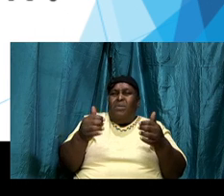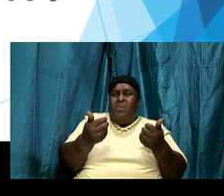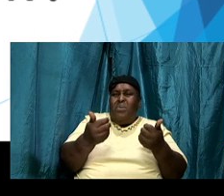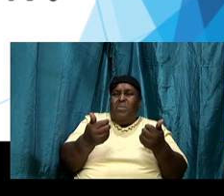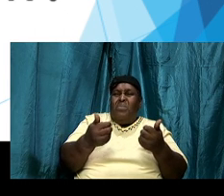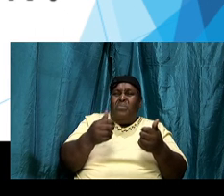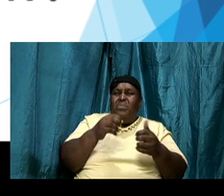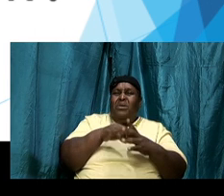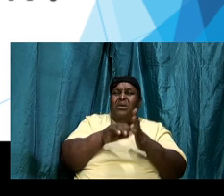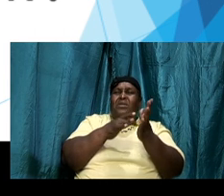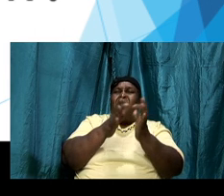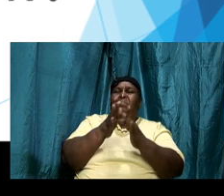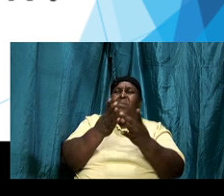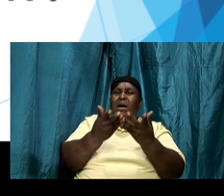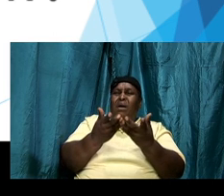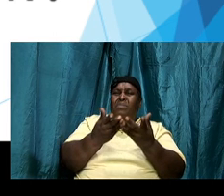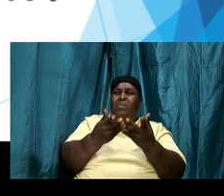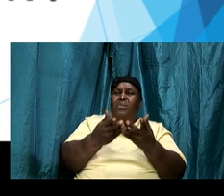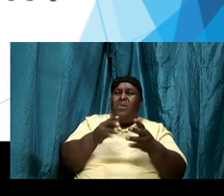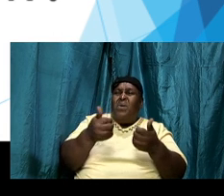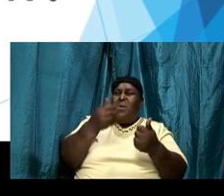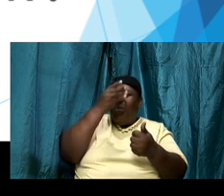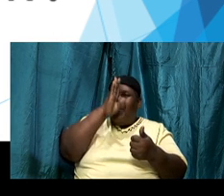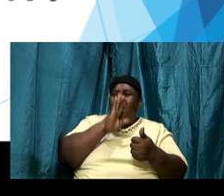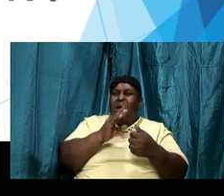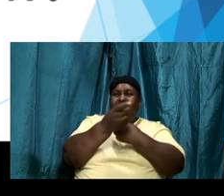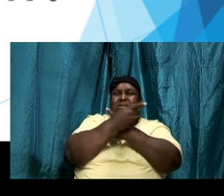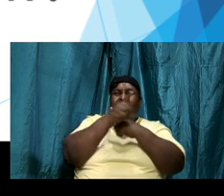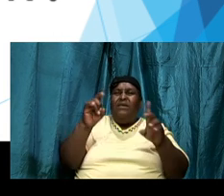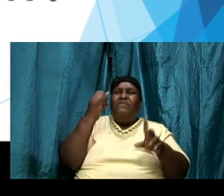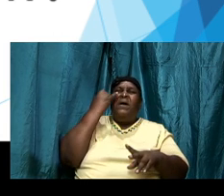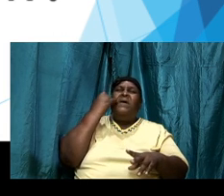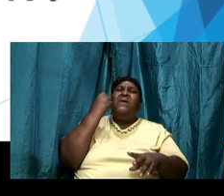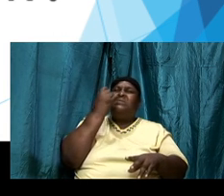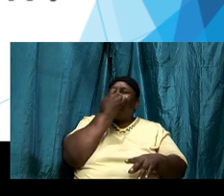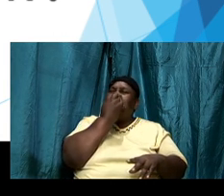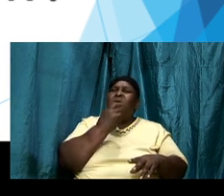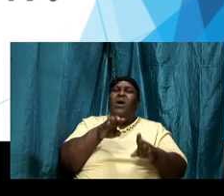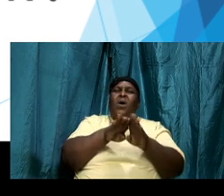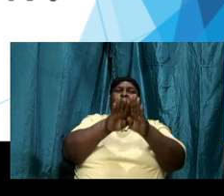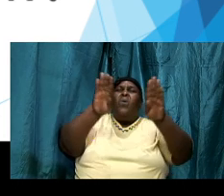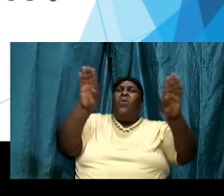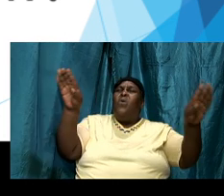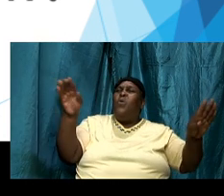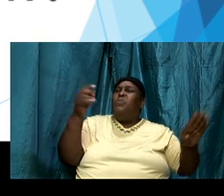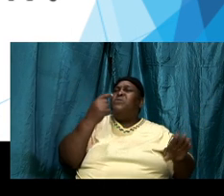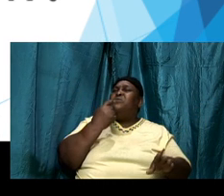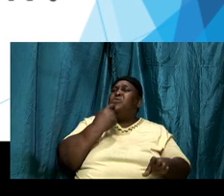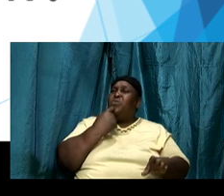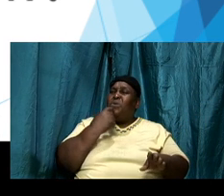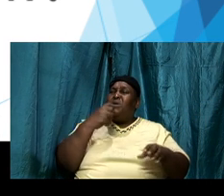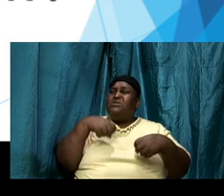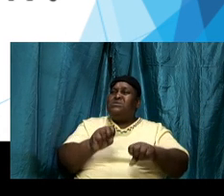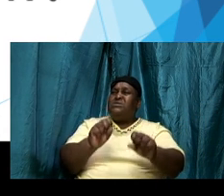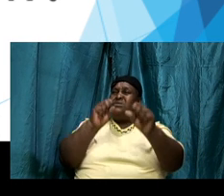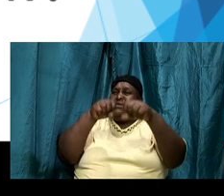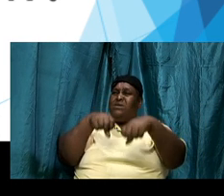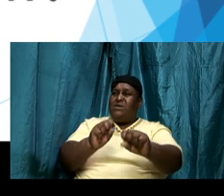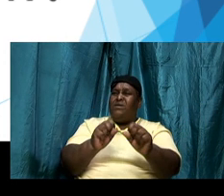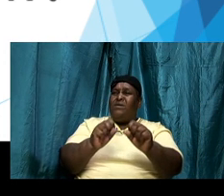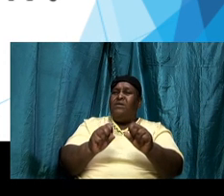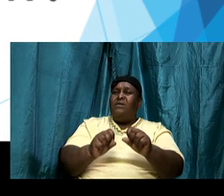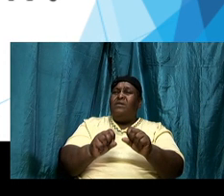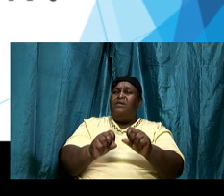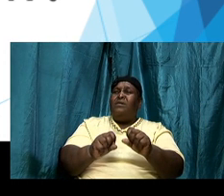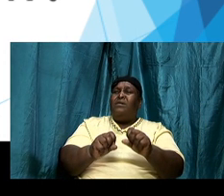and opened the Red Sea I challenge us to read those things and see if they don't build our